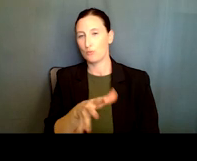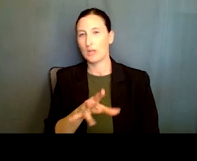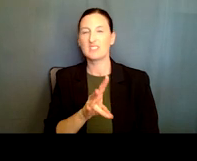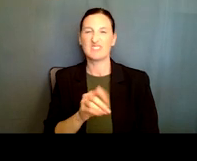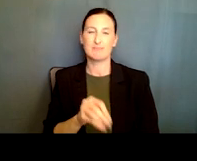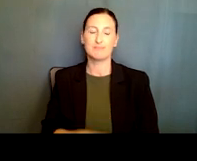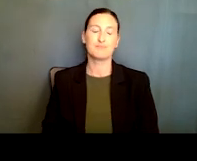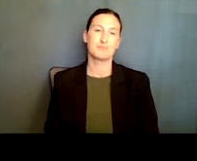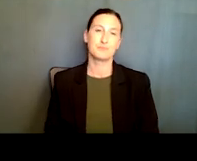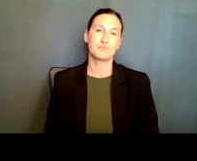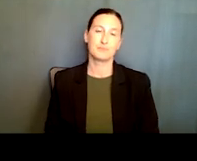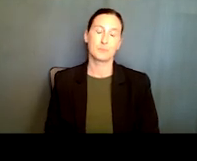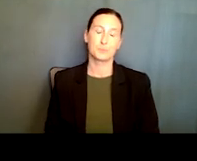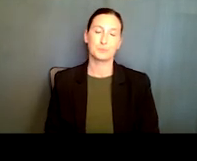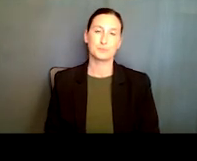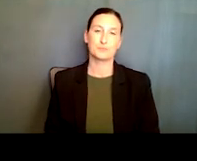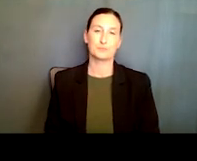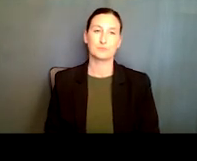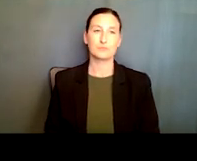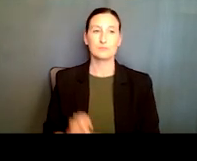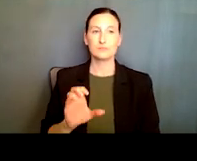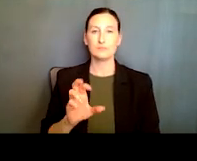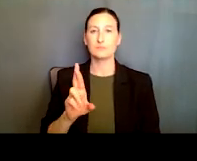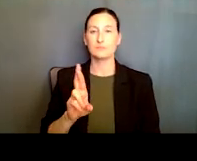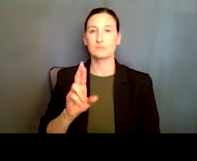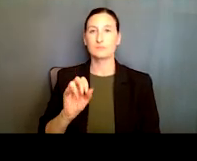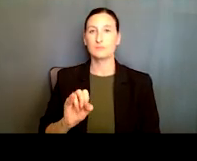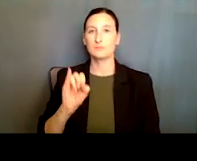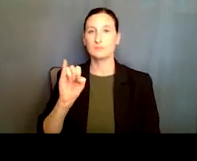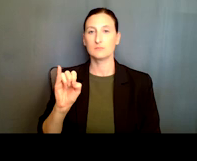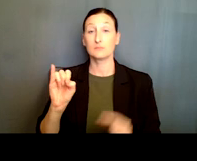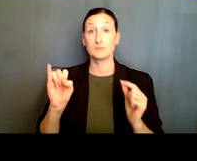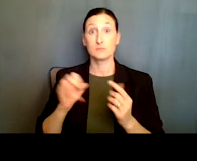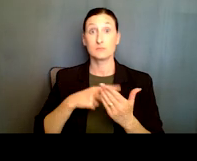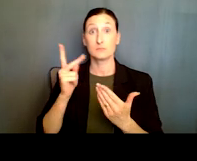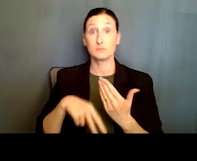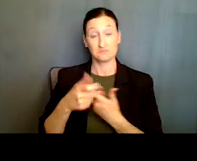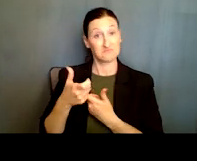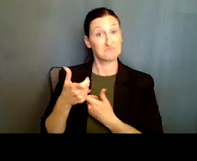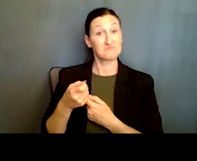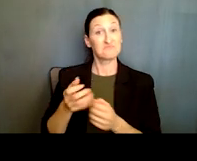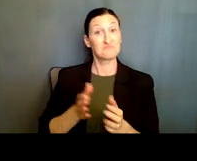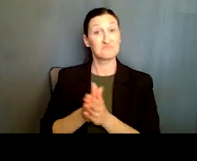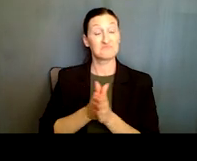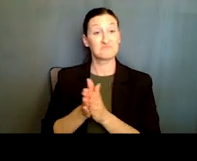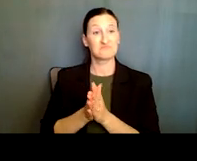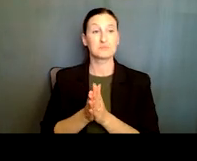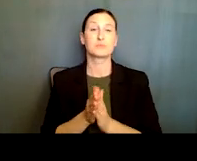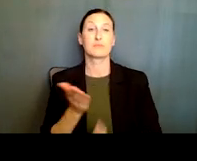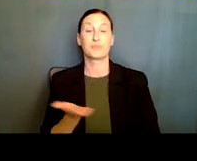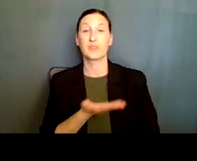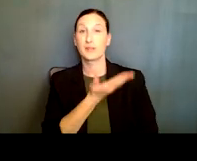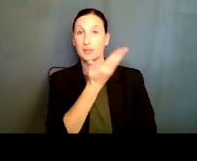year. The CRI program, it's a very interesting initiative here.